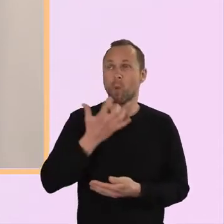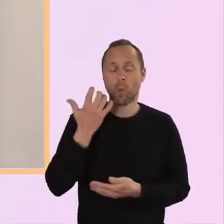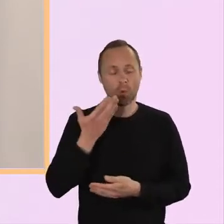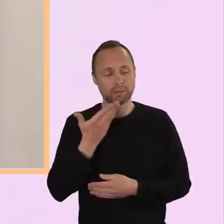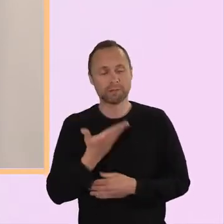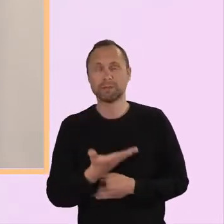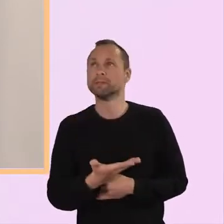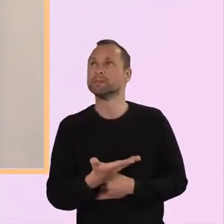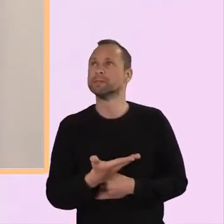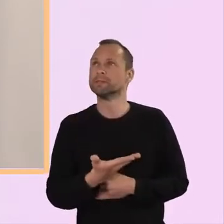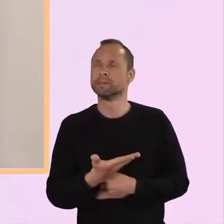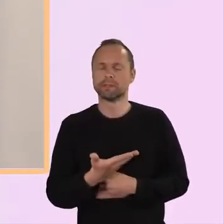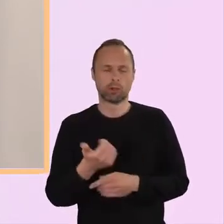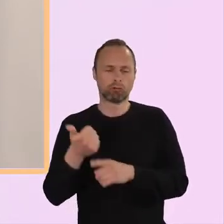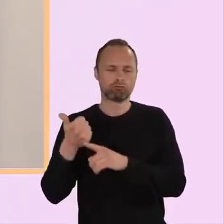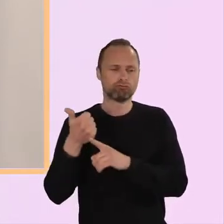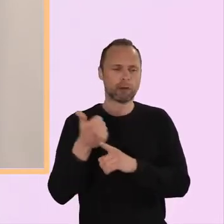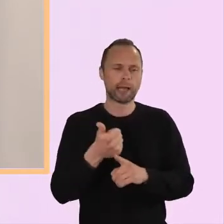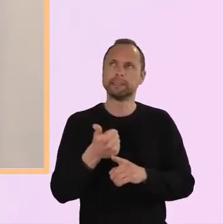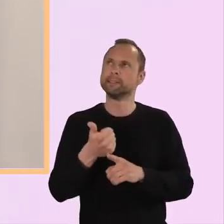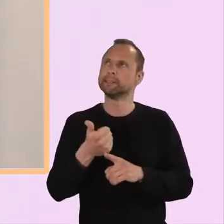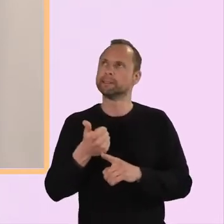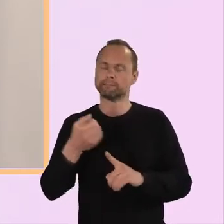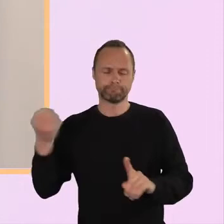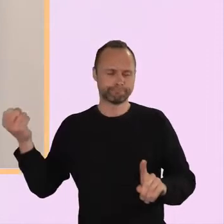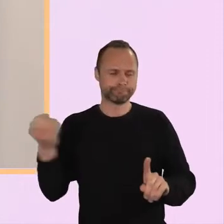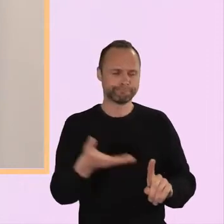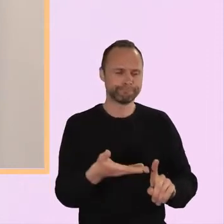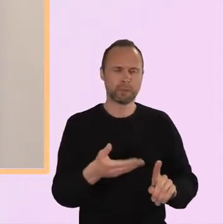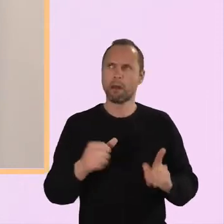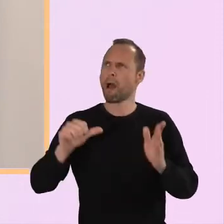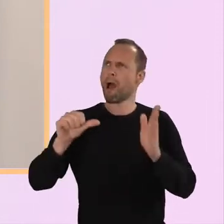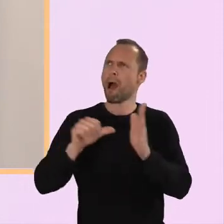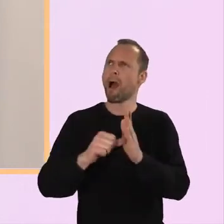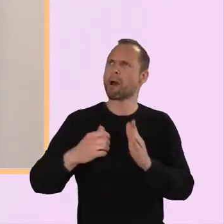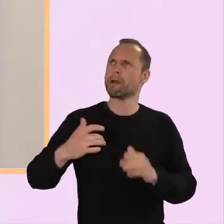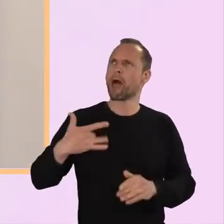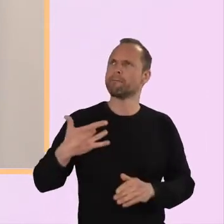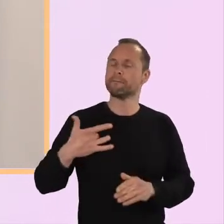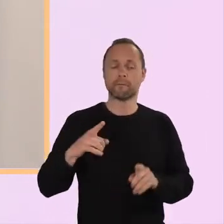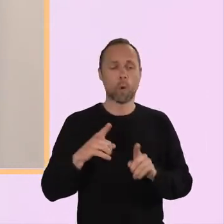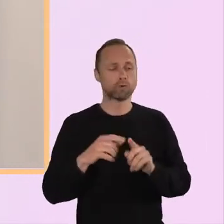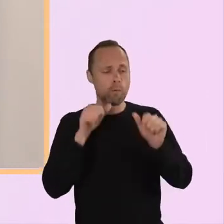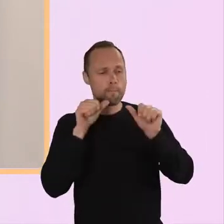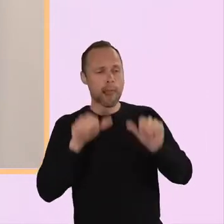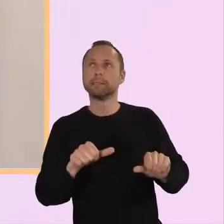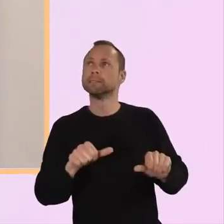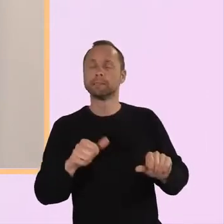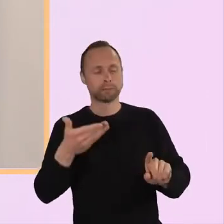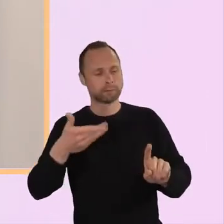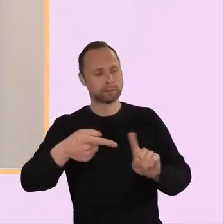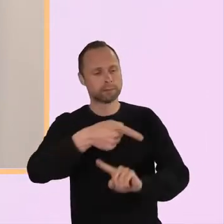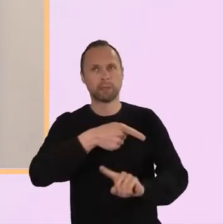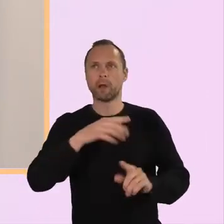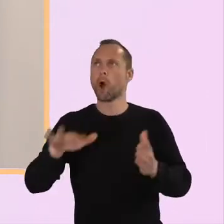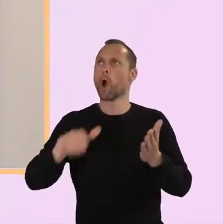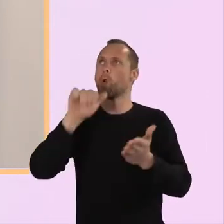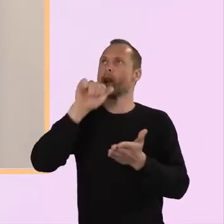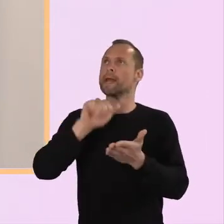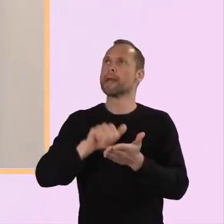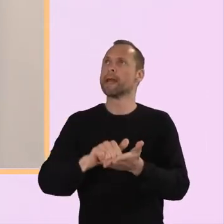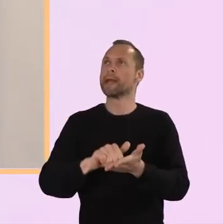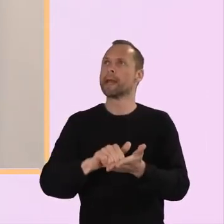and graced and hard and blessed and holy